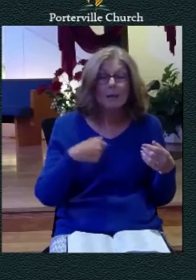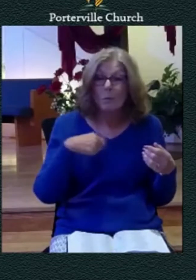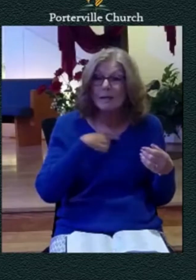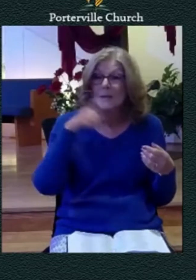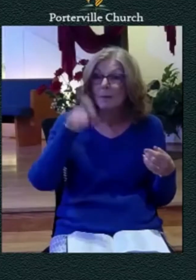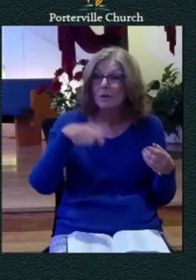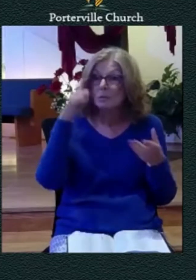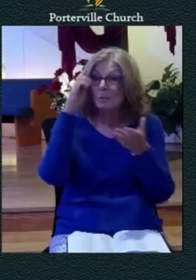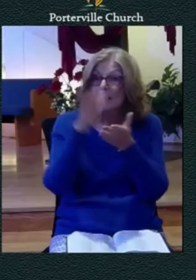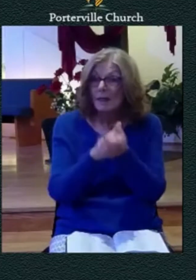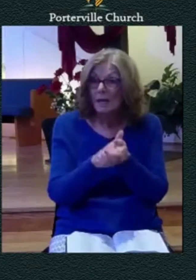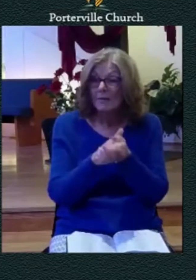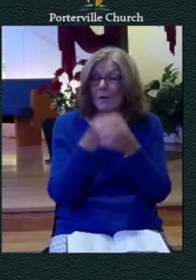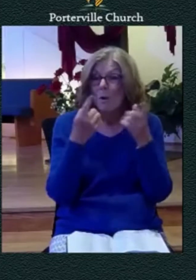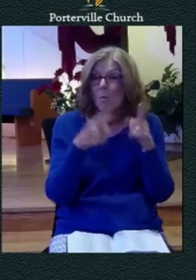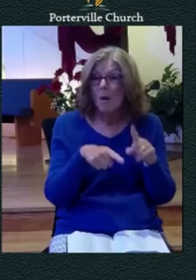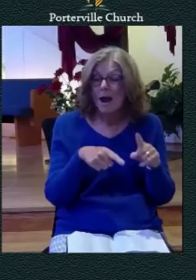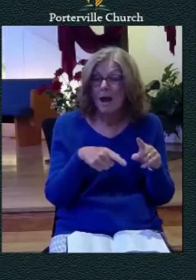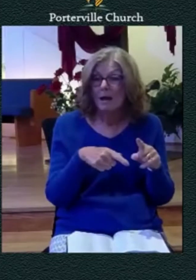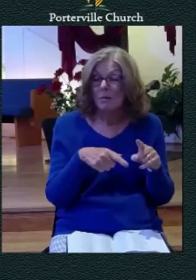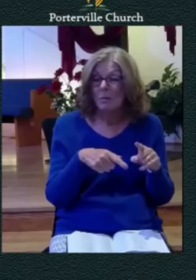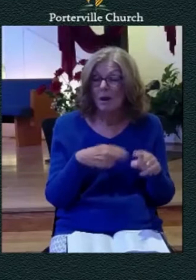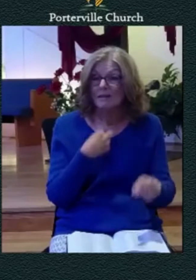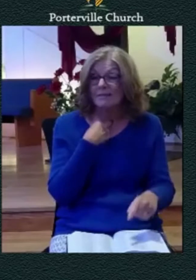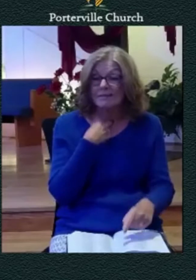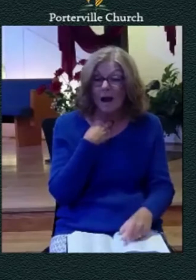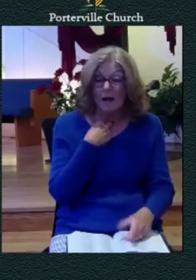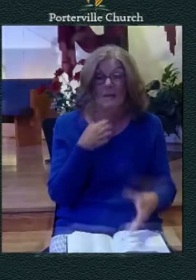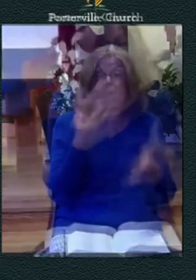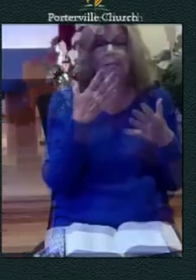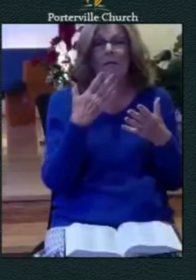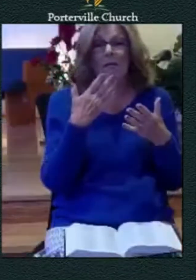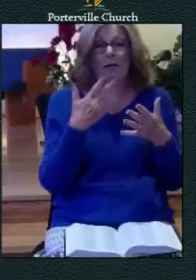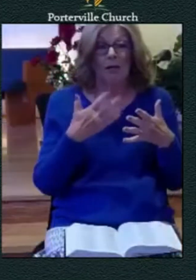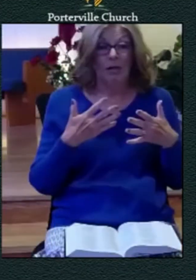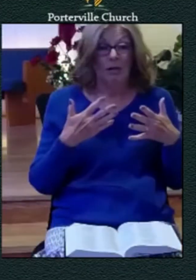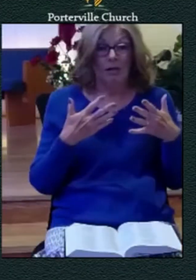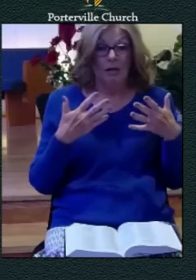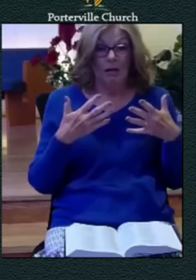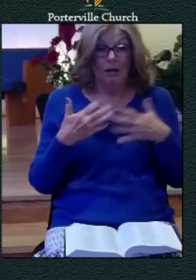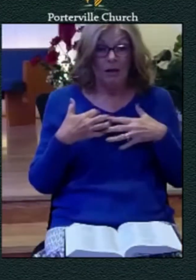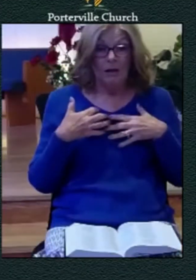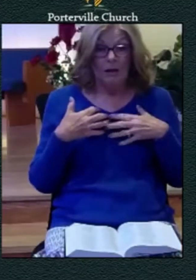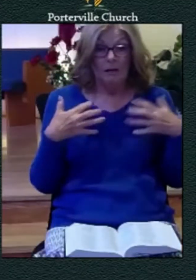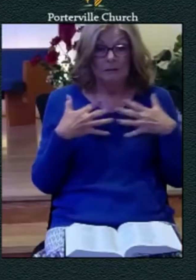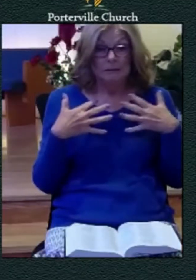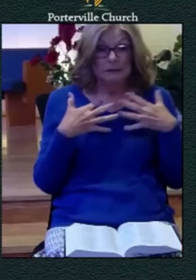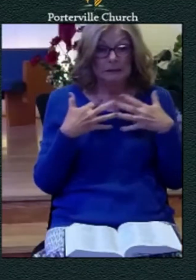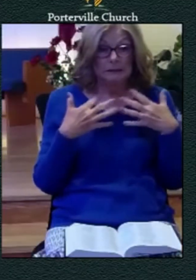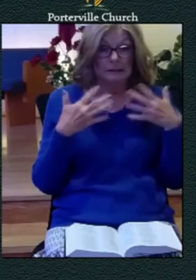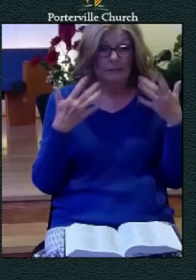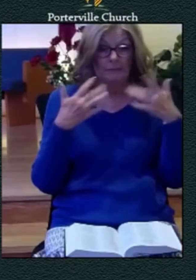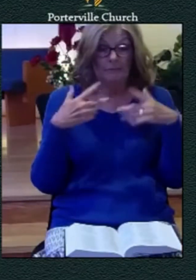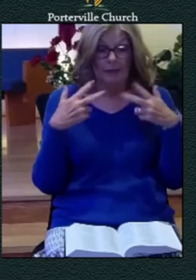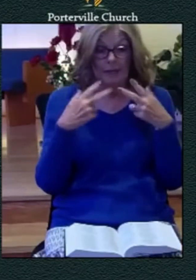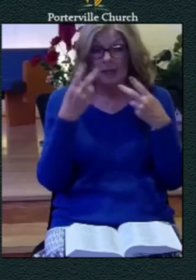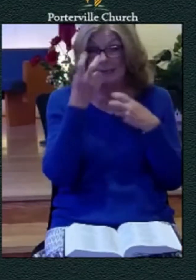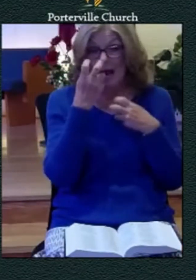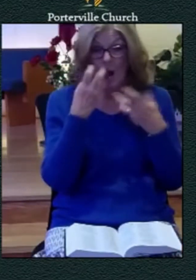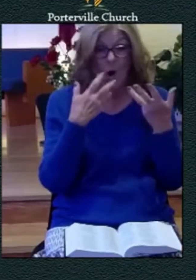those places of of trouble and in great distress what are we to believe our doubts and our fears